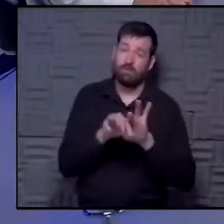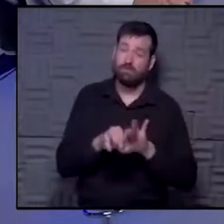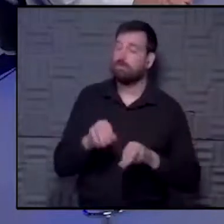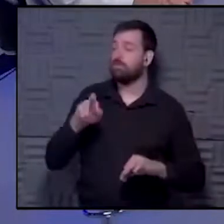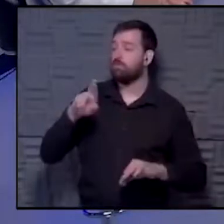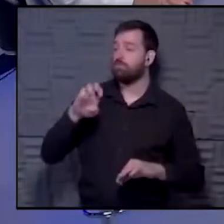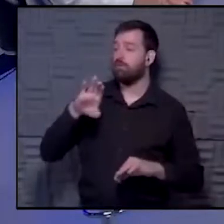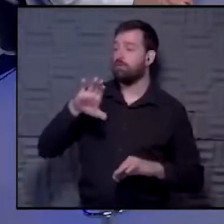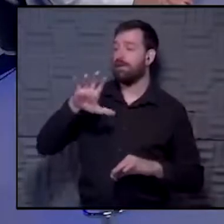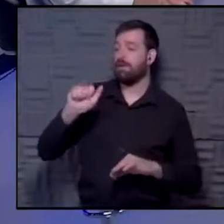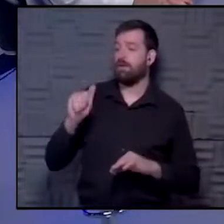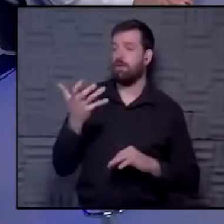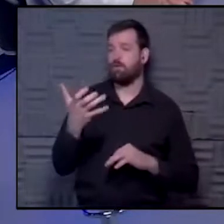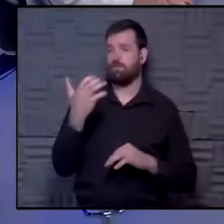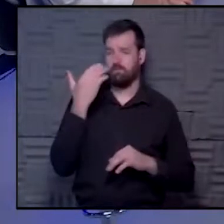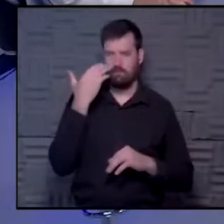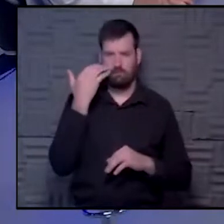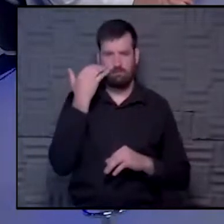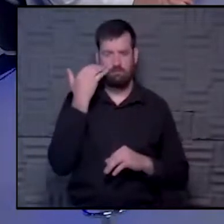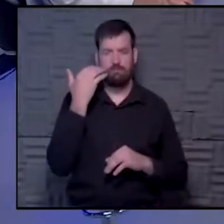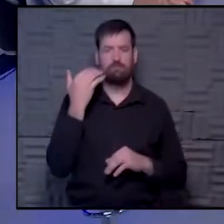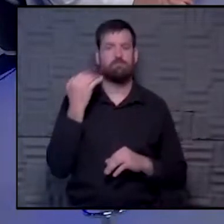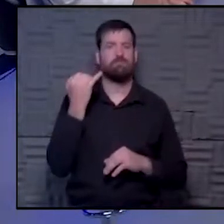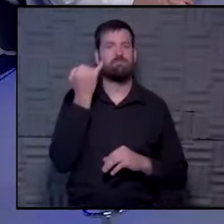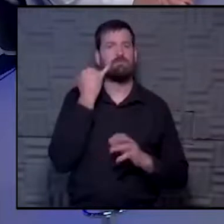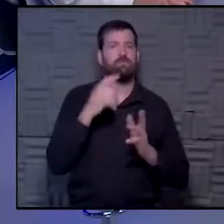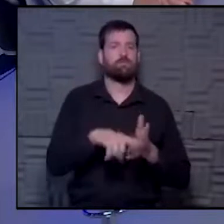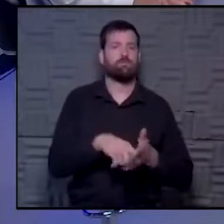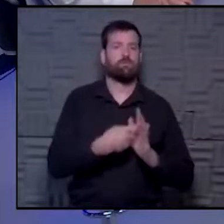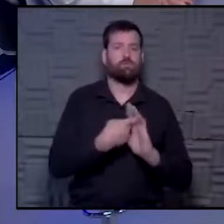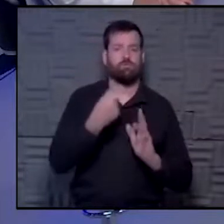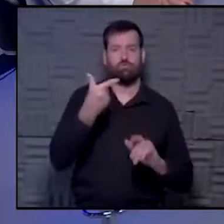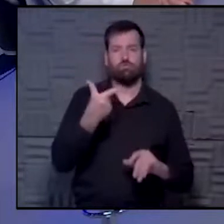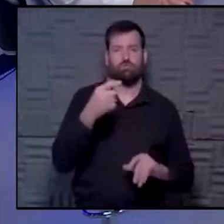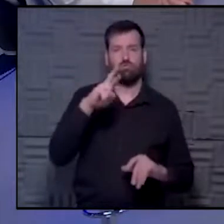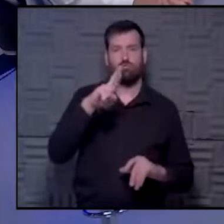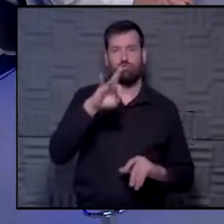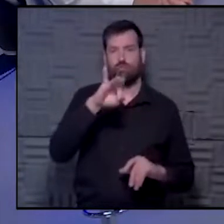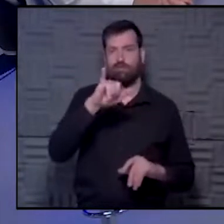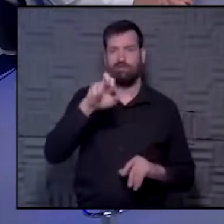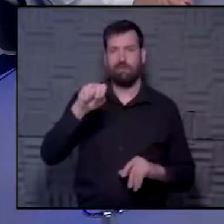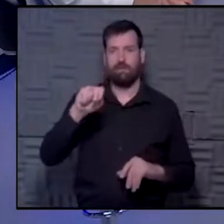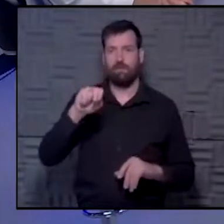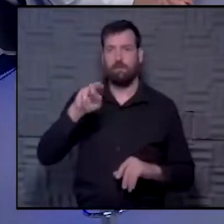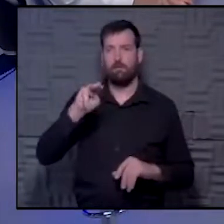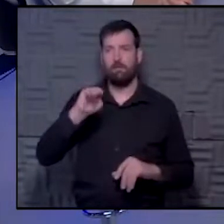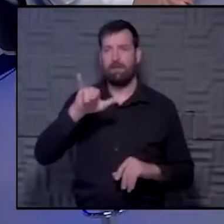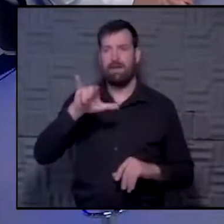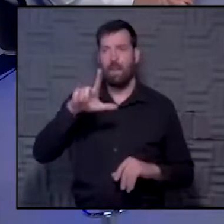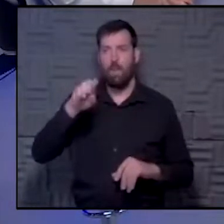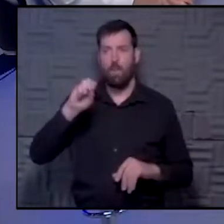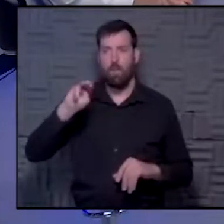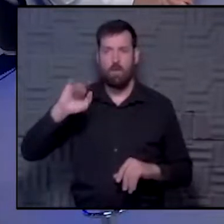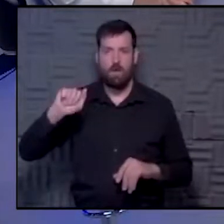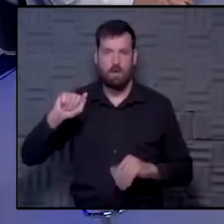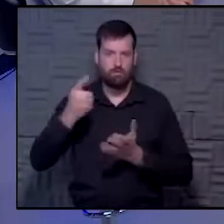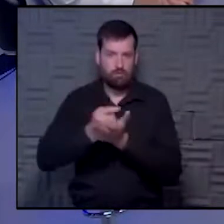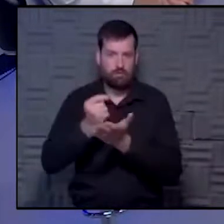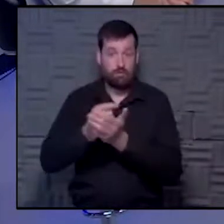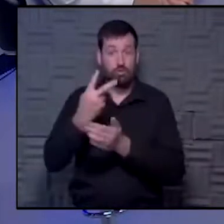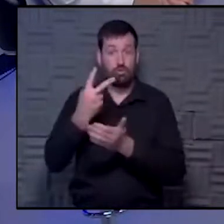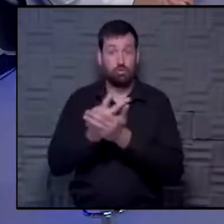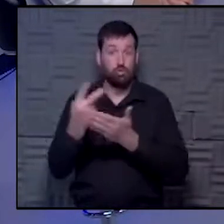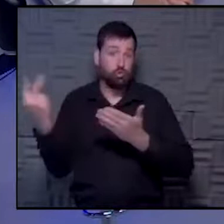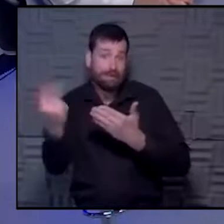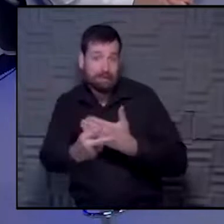Rebecca wants to know, if I start Griffin myeloma treatment two weeks after my vaccine, will it